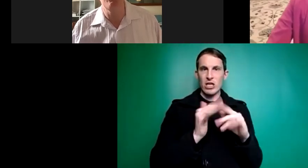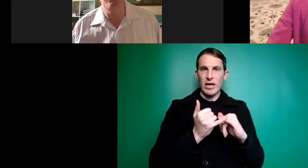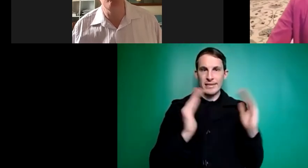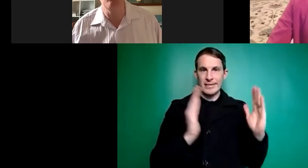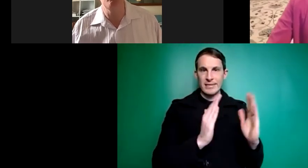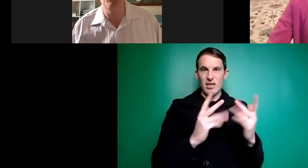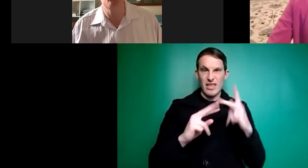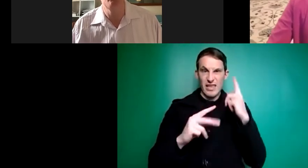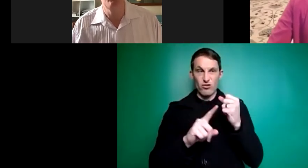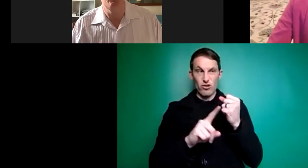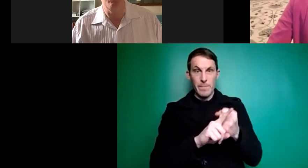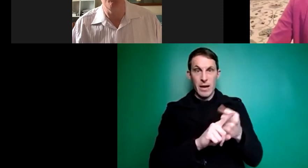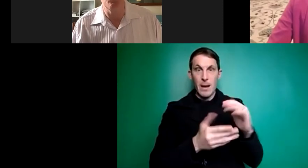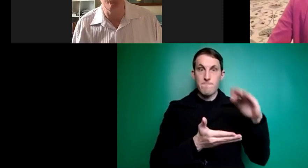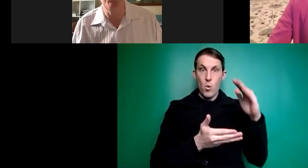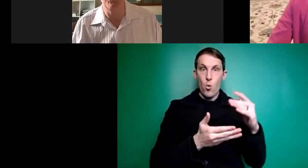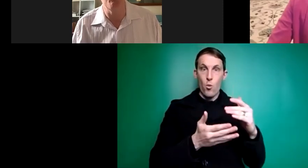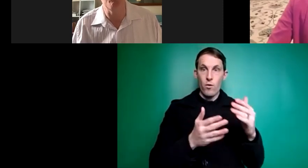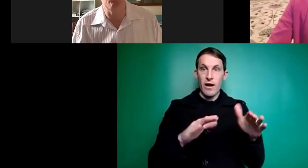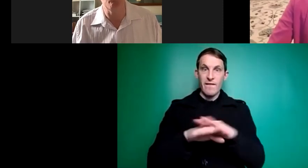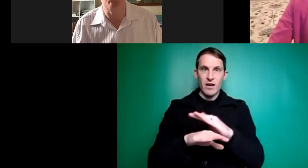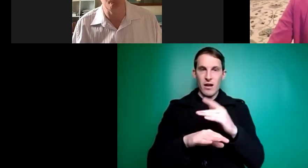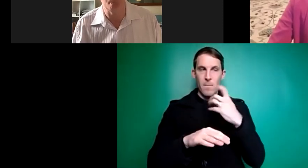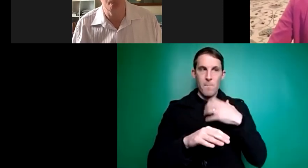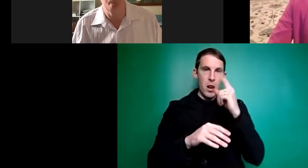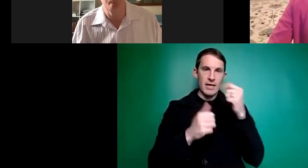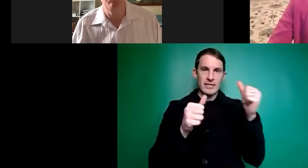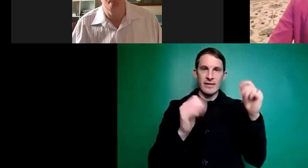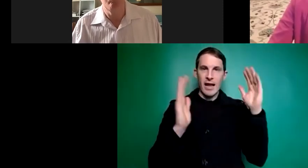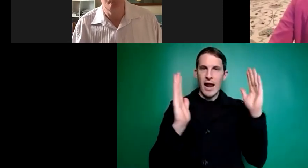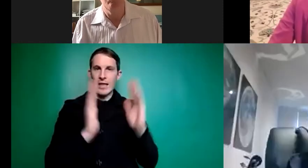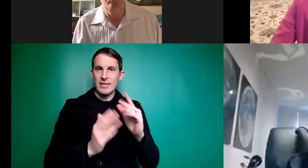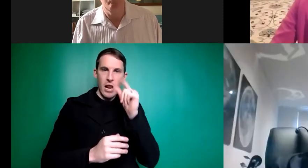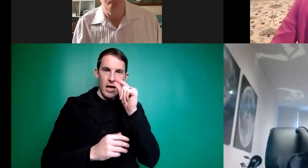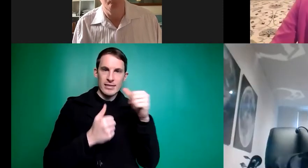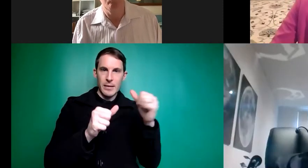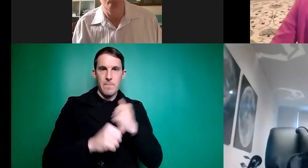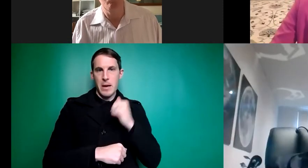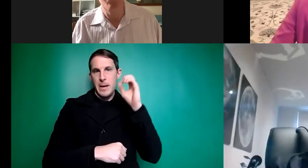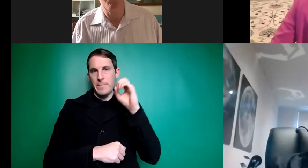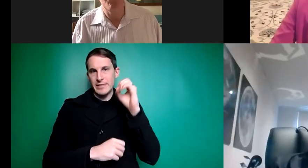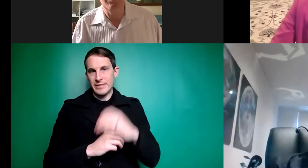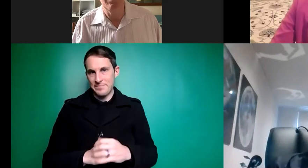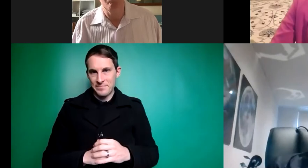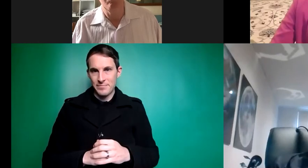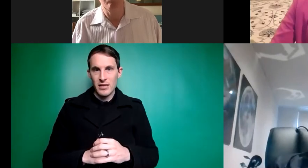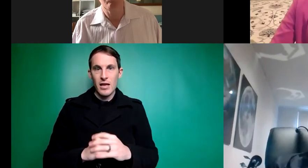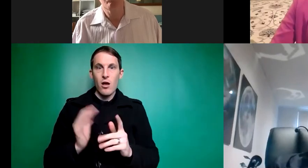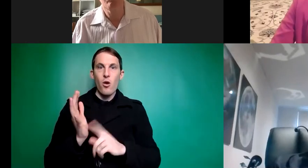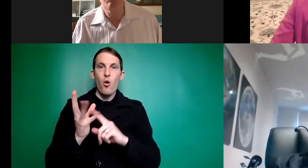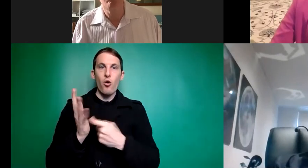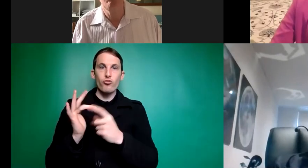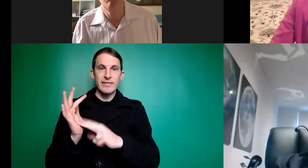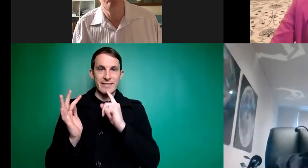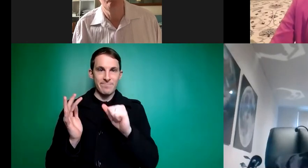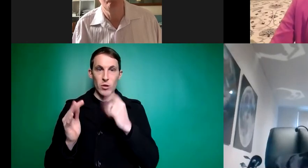success in that area is much uh much less but that's my personal view yeah and I am happy to comment on that Graham when we formed this